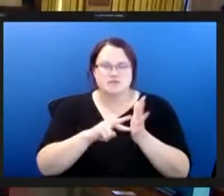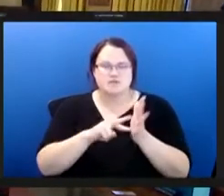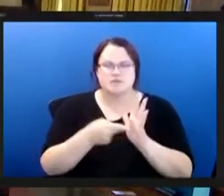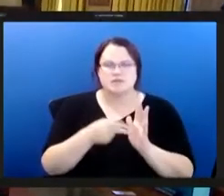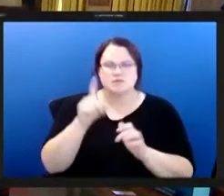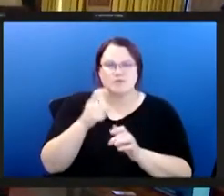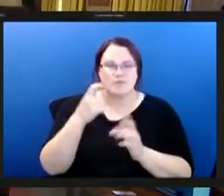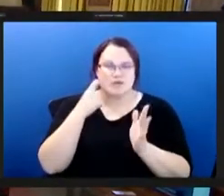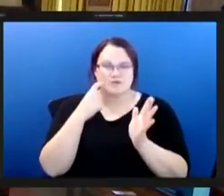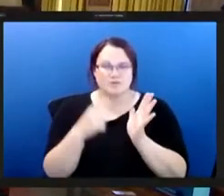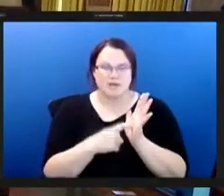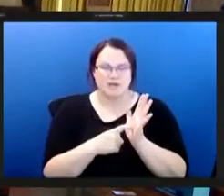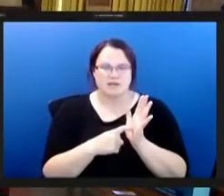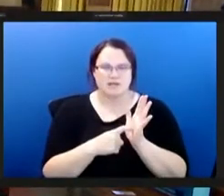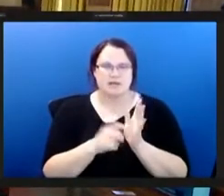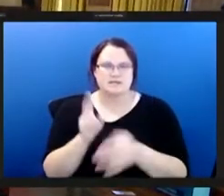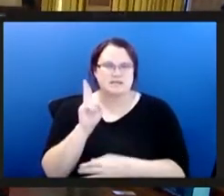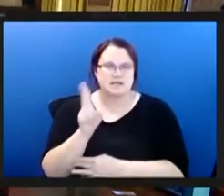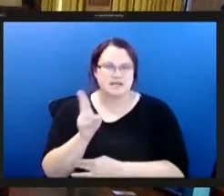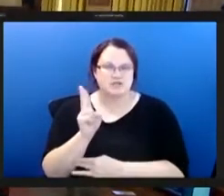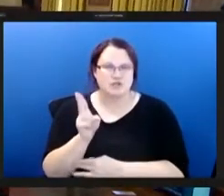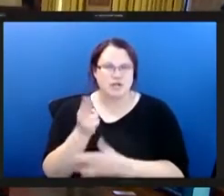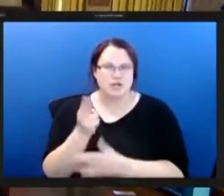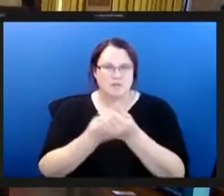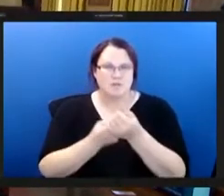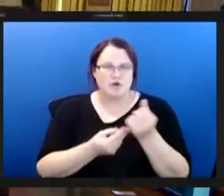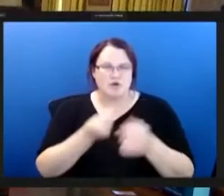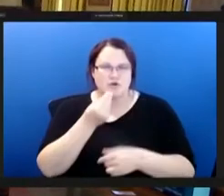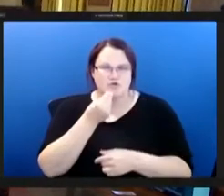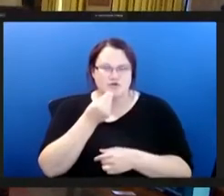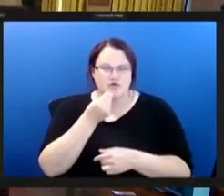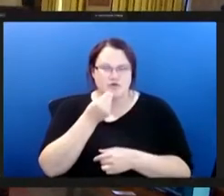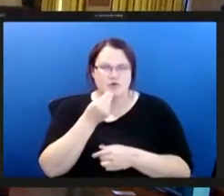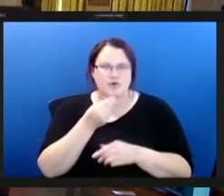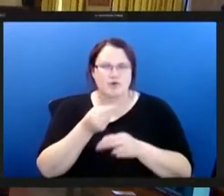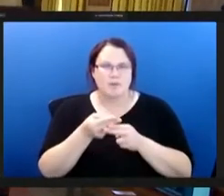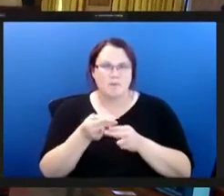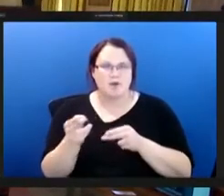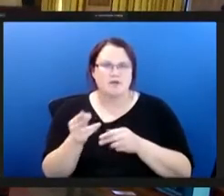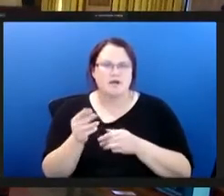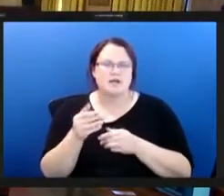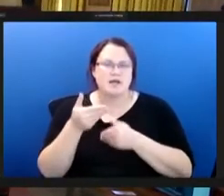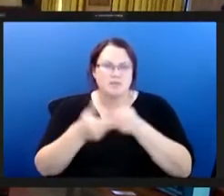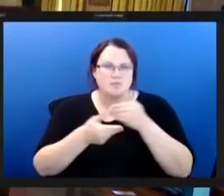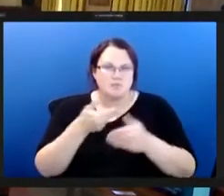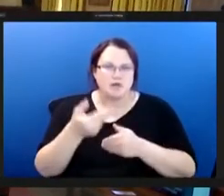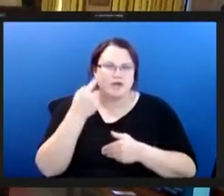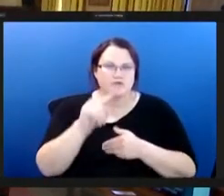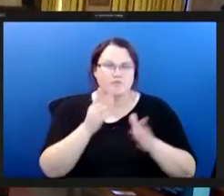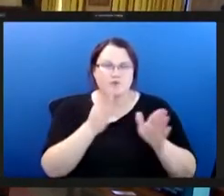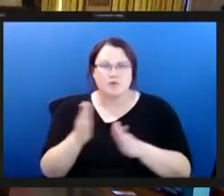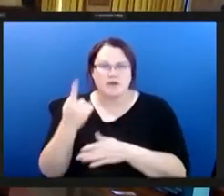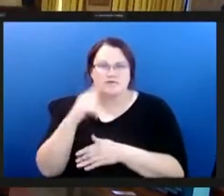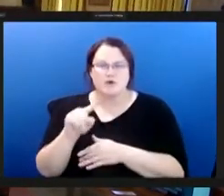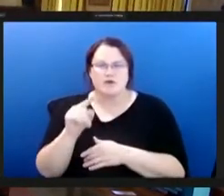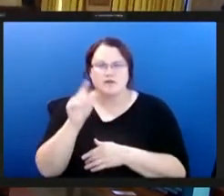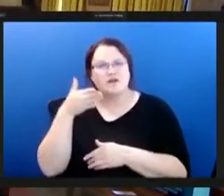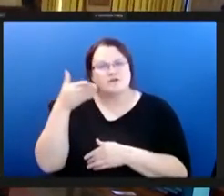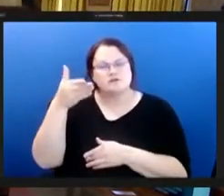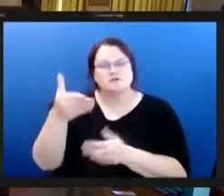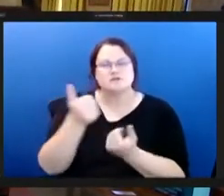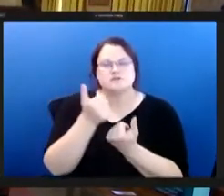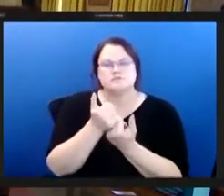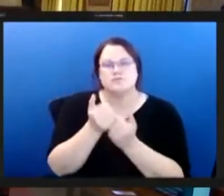recognize the history of both food apartheid and we must also prepare for the future and support the leadership